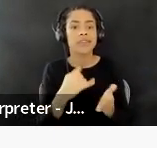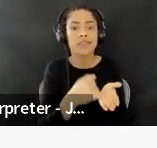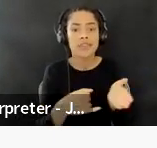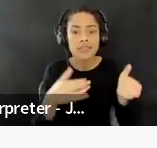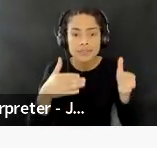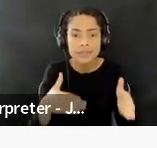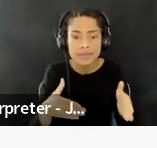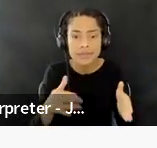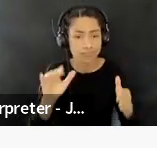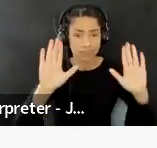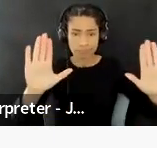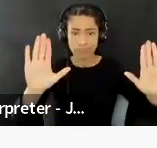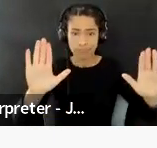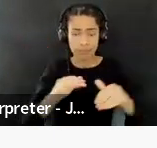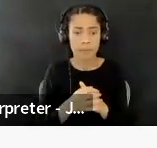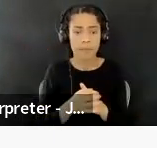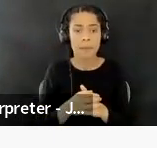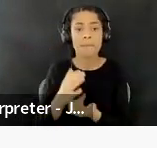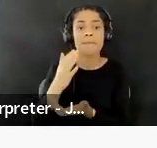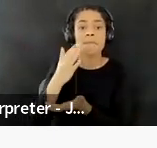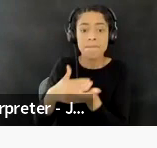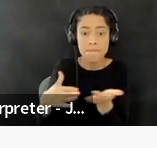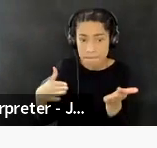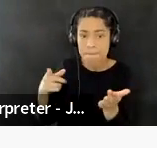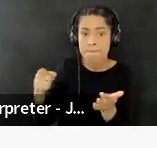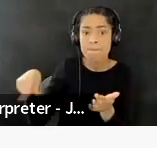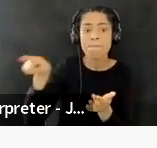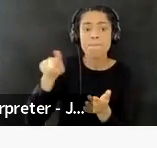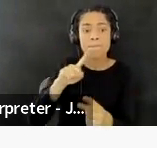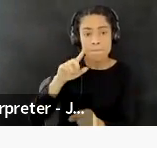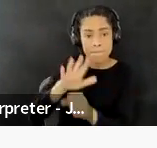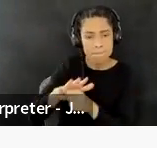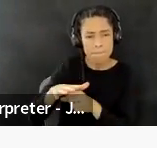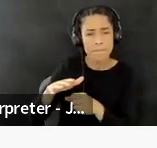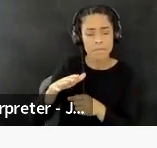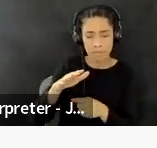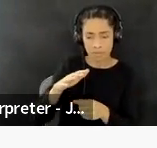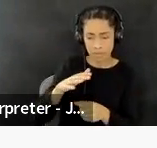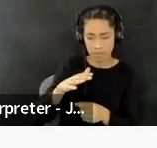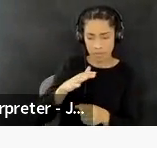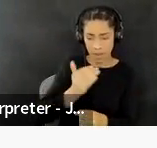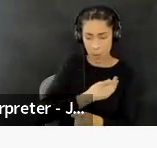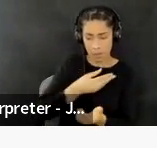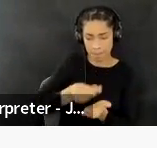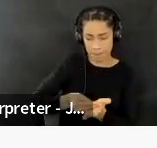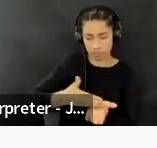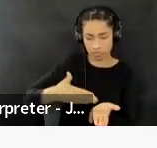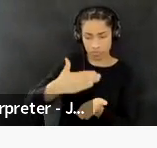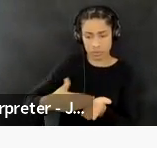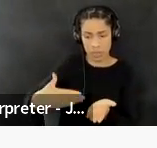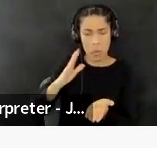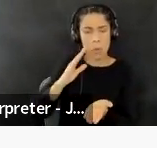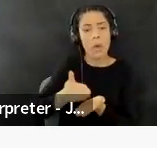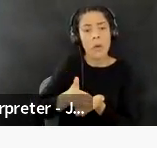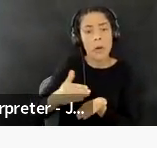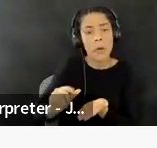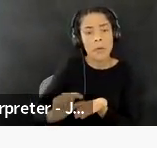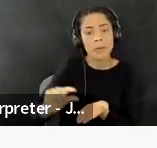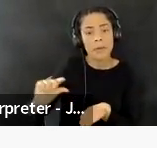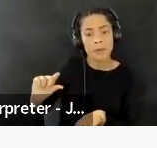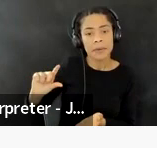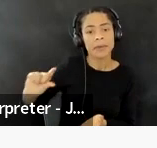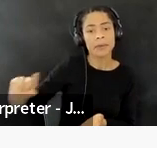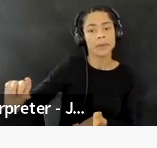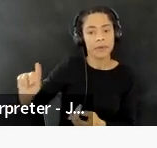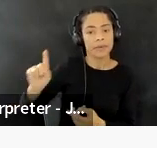some are even committed to sharing percentages of their budgets to, um, indigenous communities. Um,